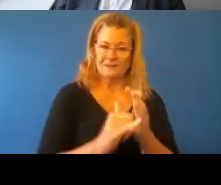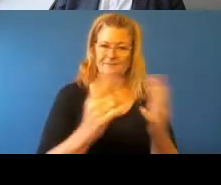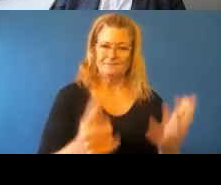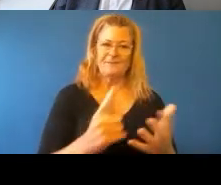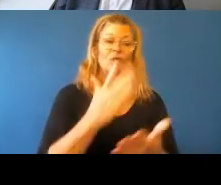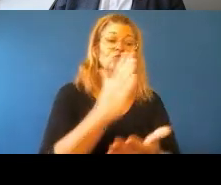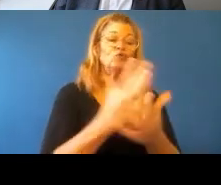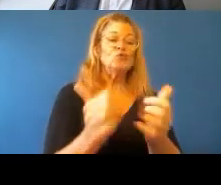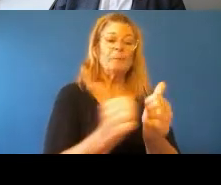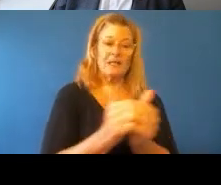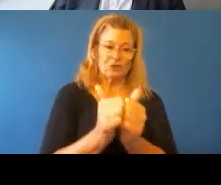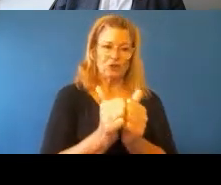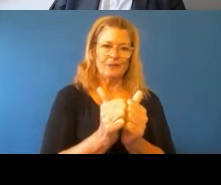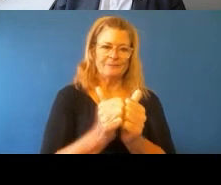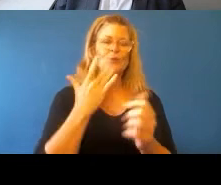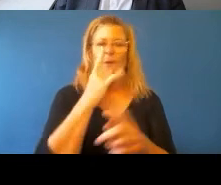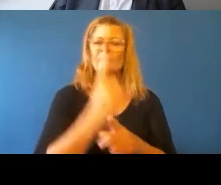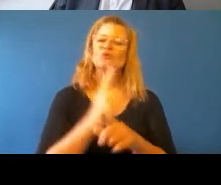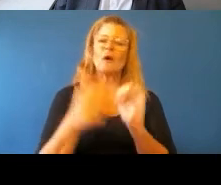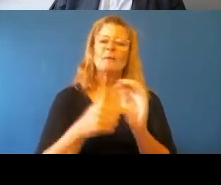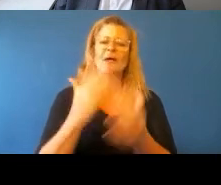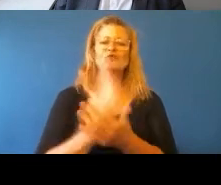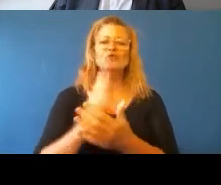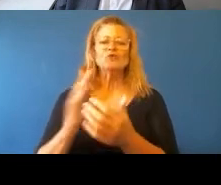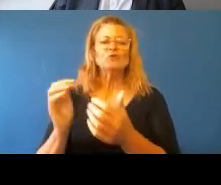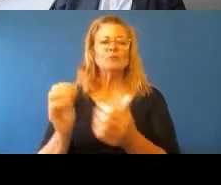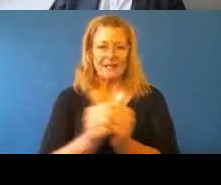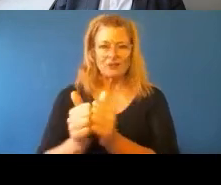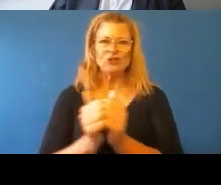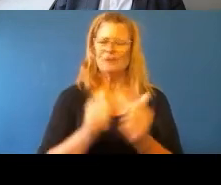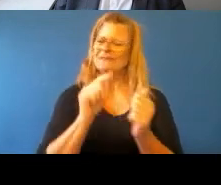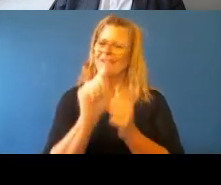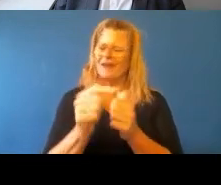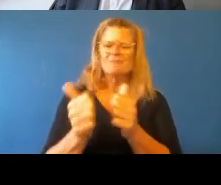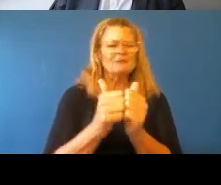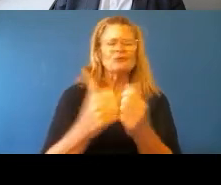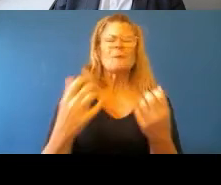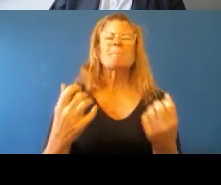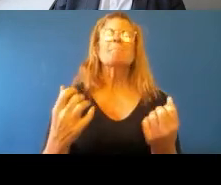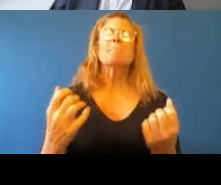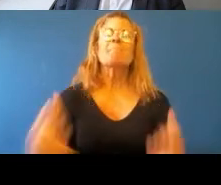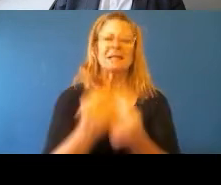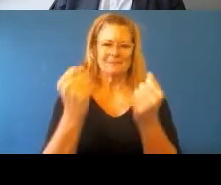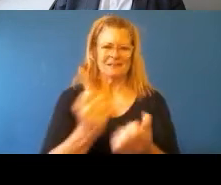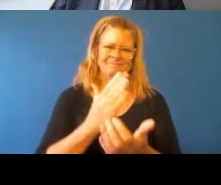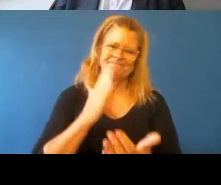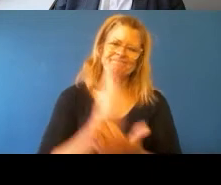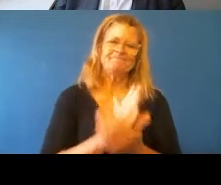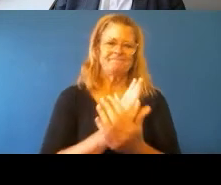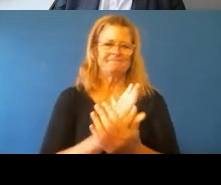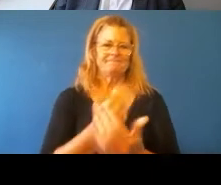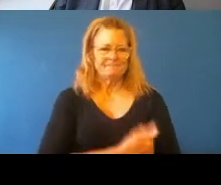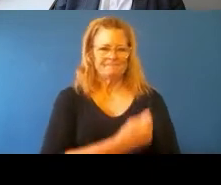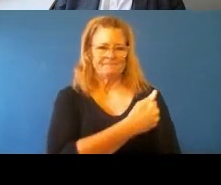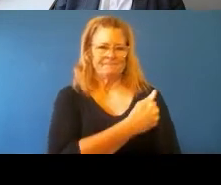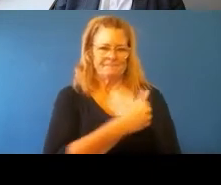people talk about and the genuine relationships, it's got to be genuine. I think that there's the success of the work that we've